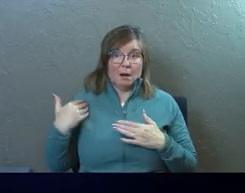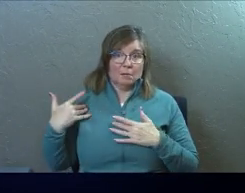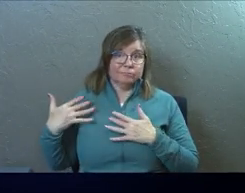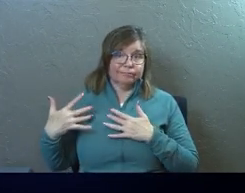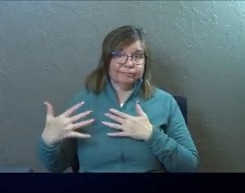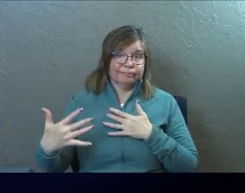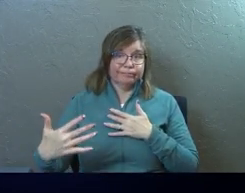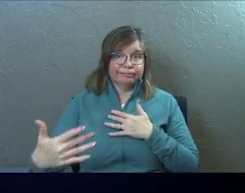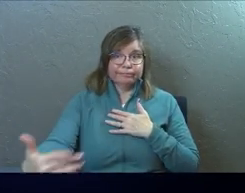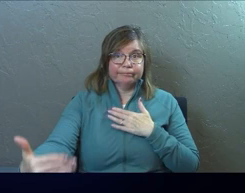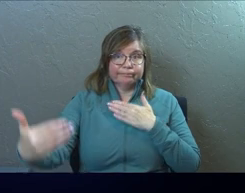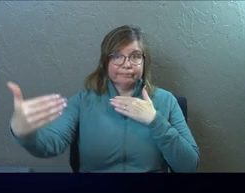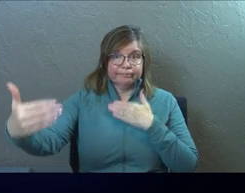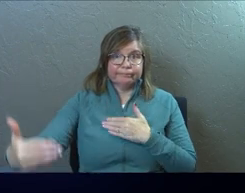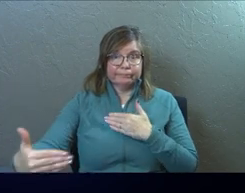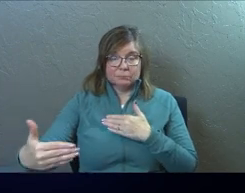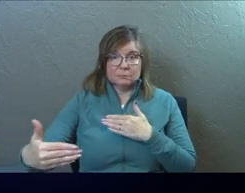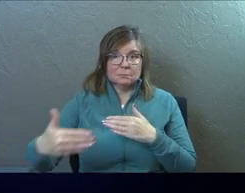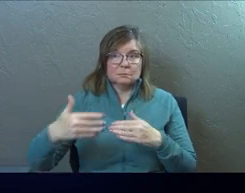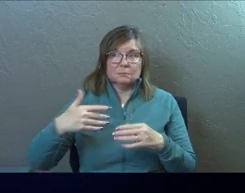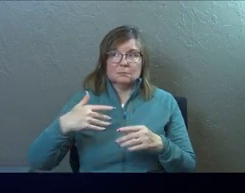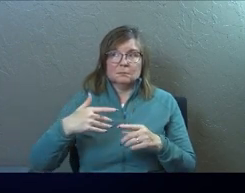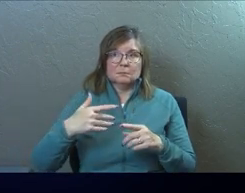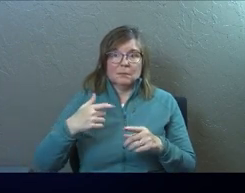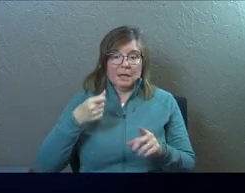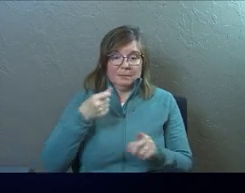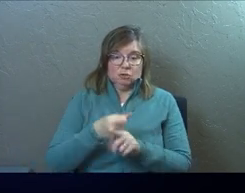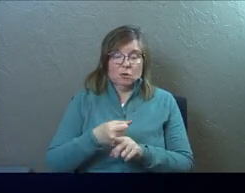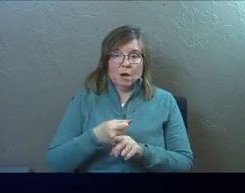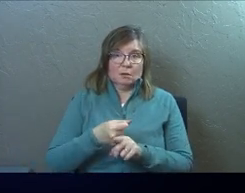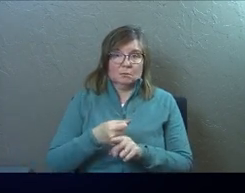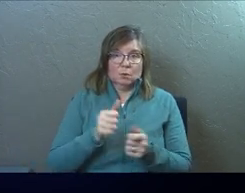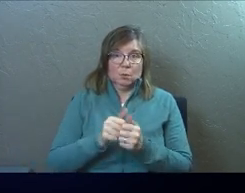has been struck with a disease called sin.